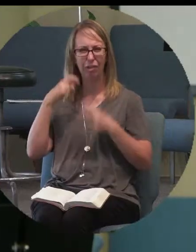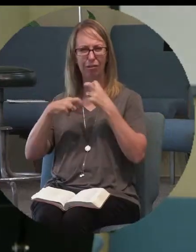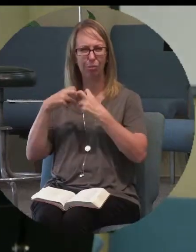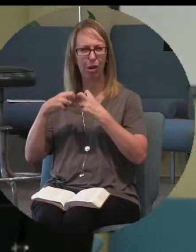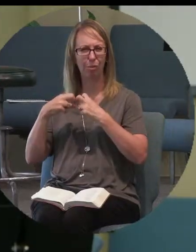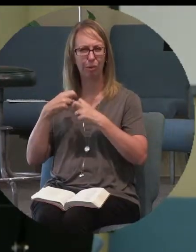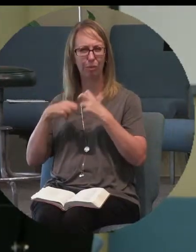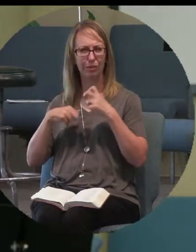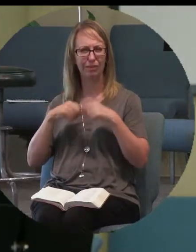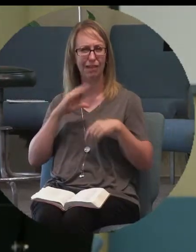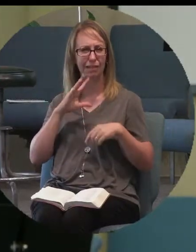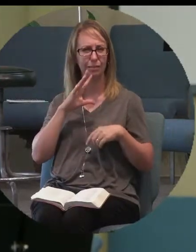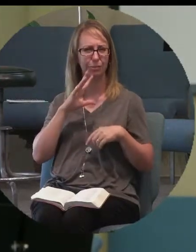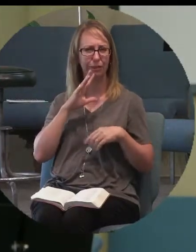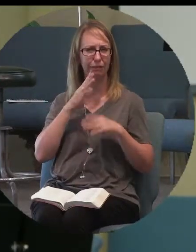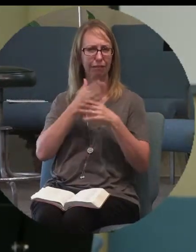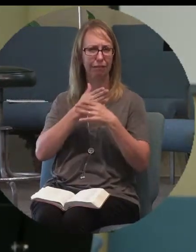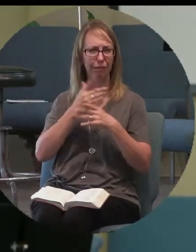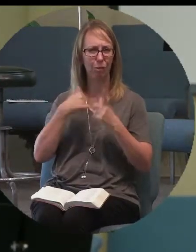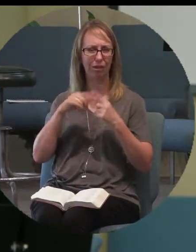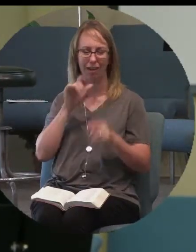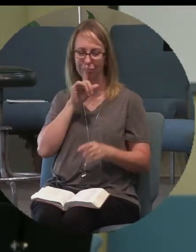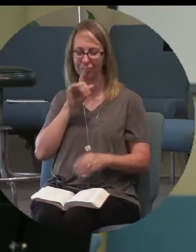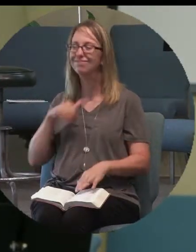fortunately, when I probably shouldn't speak, so.